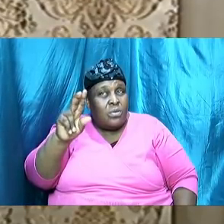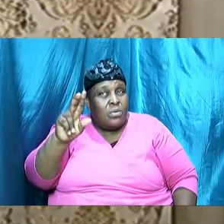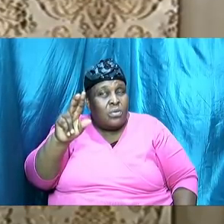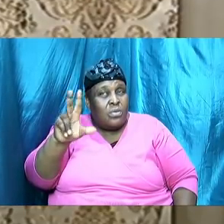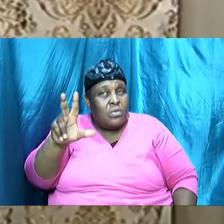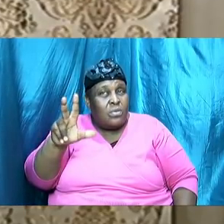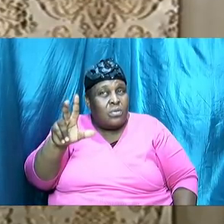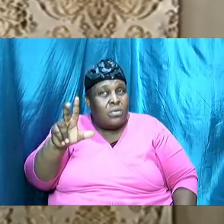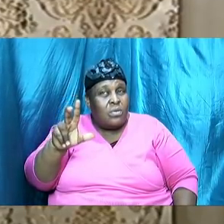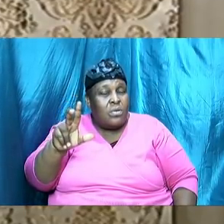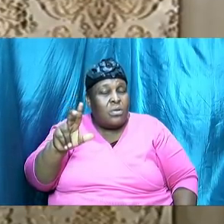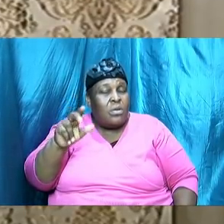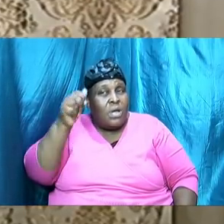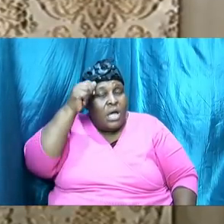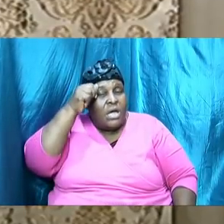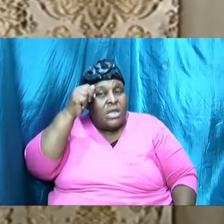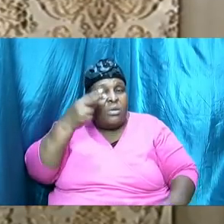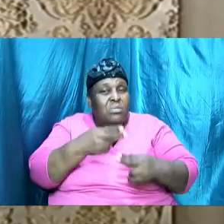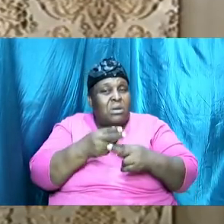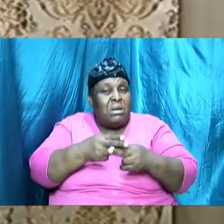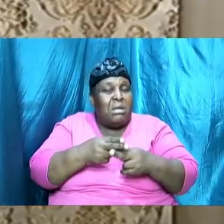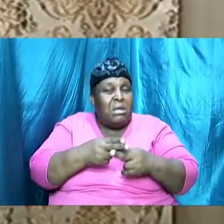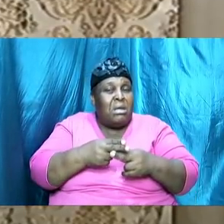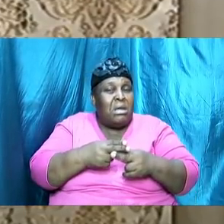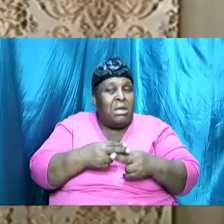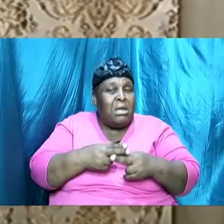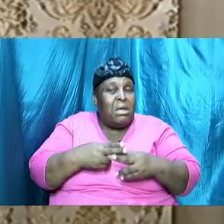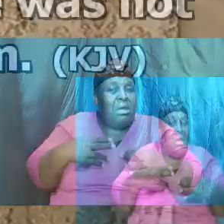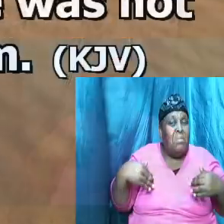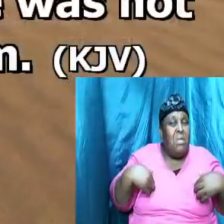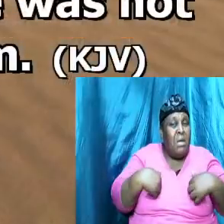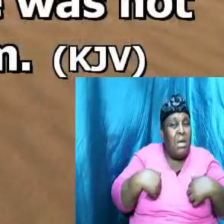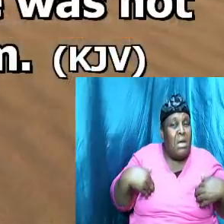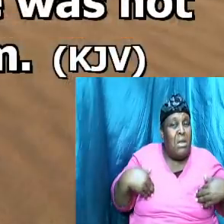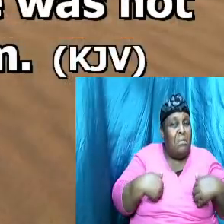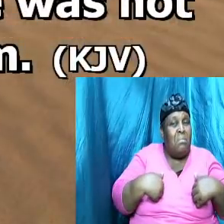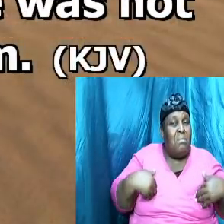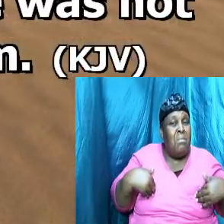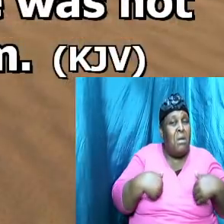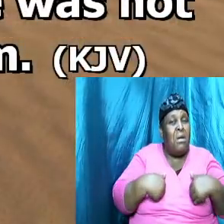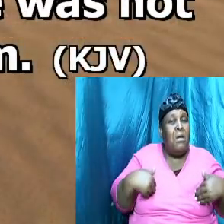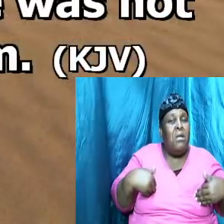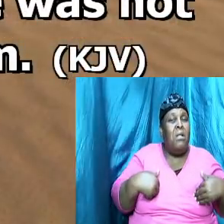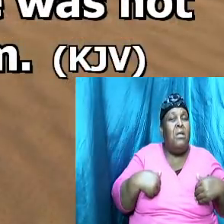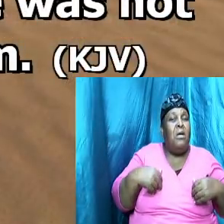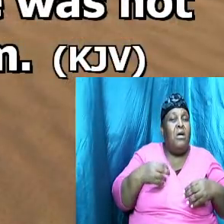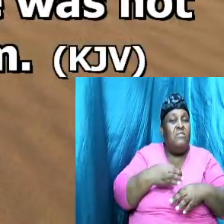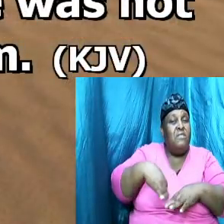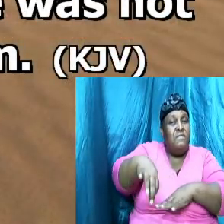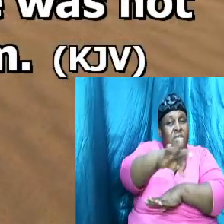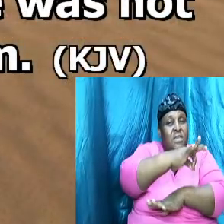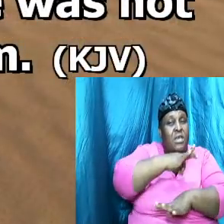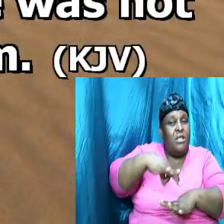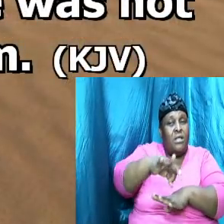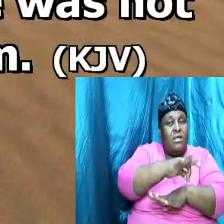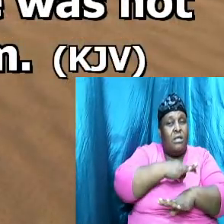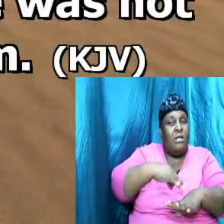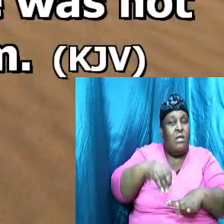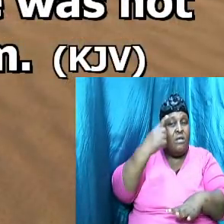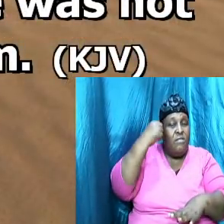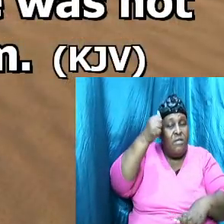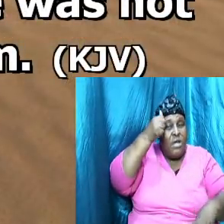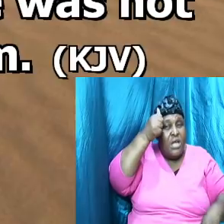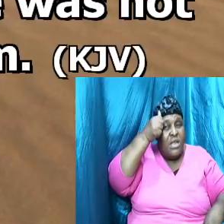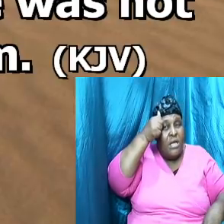cattle and to the fowl of the air and to every beast of the field but for Adam